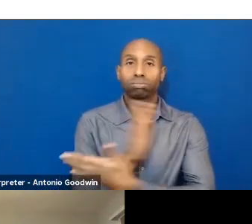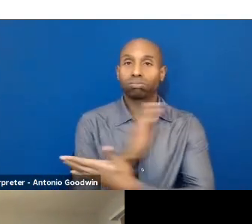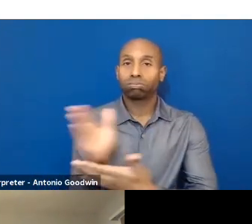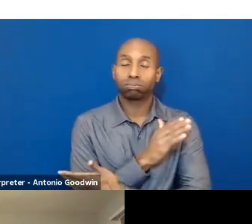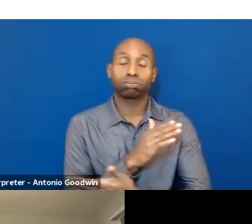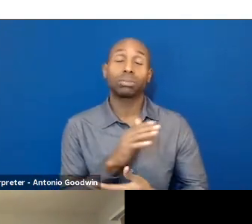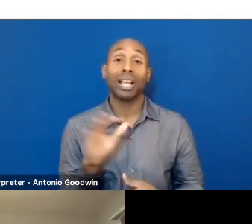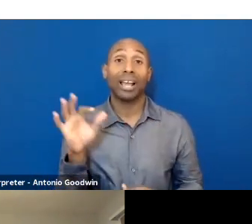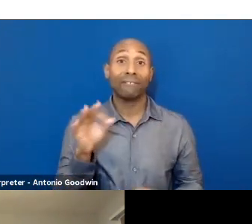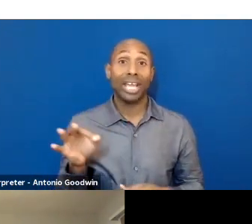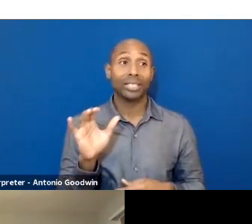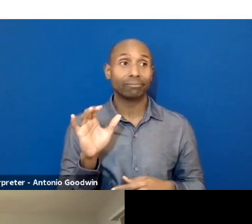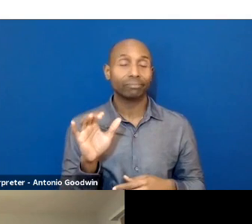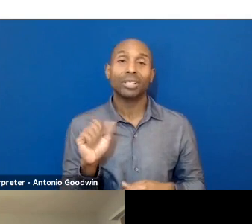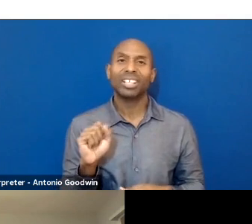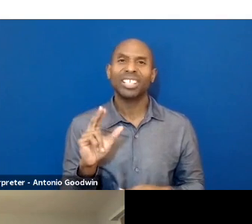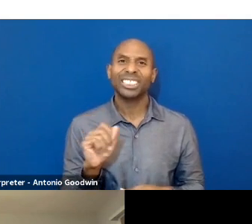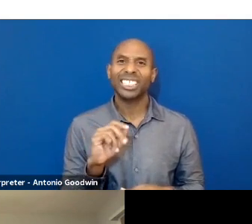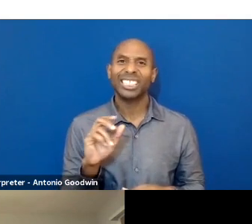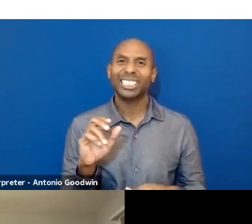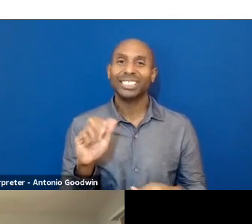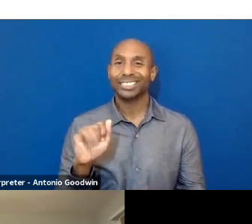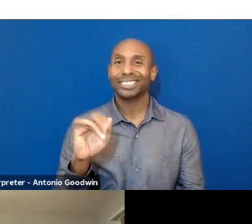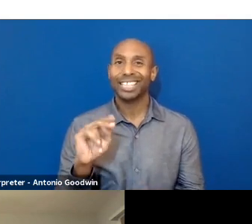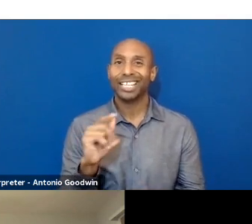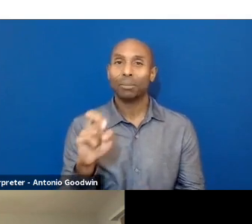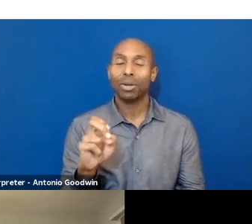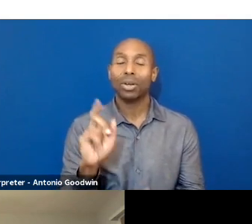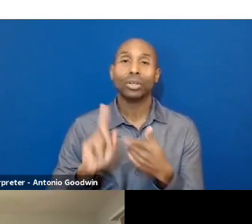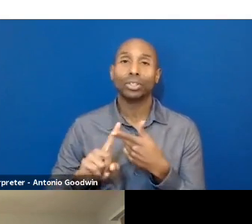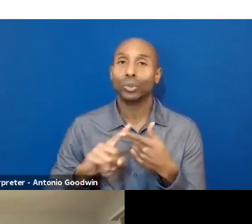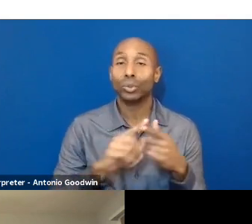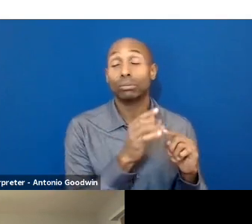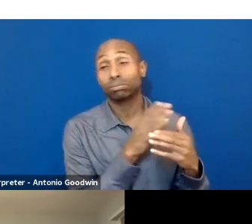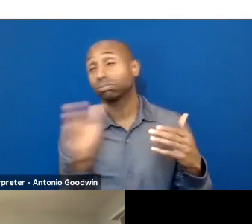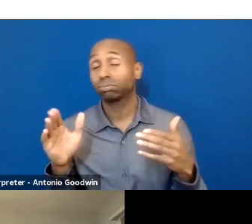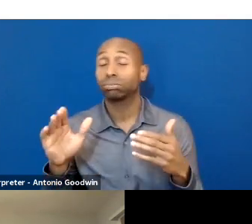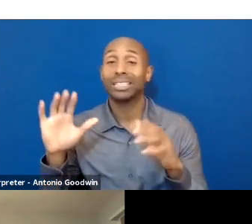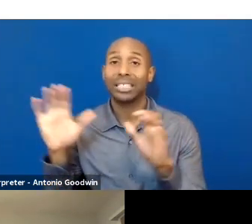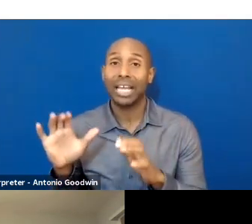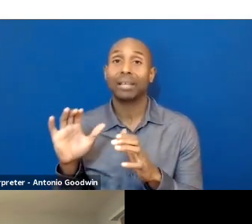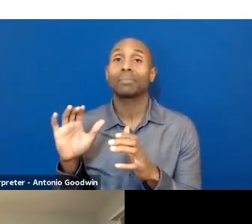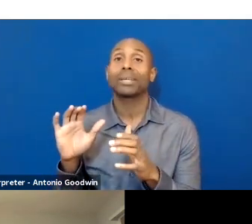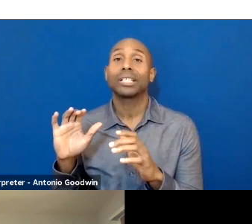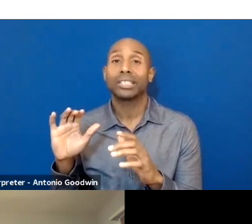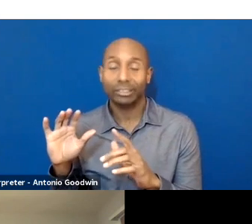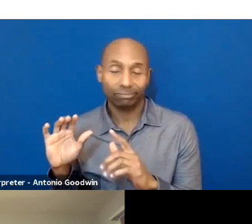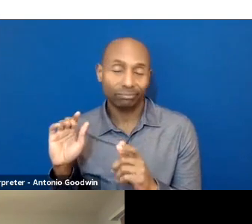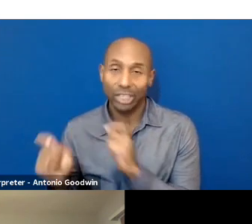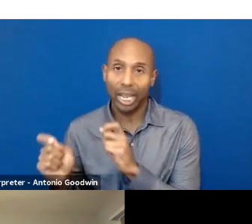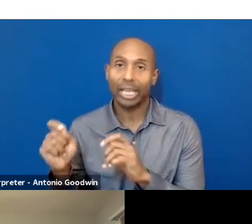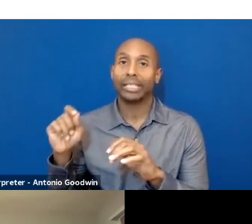change, environmental justice. And I love being part of OpenEDU and being